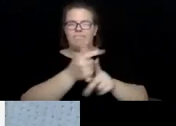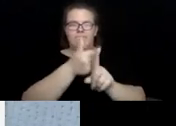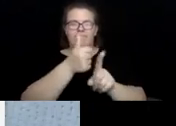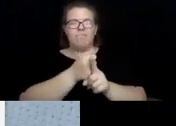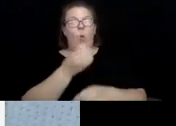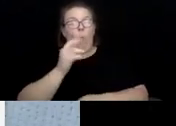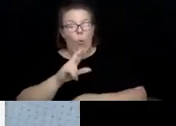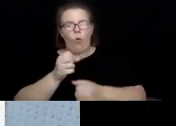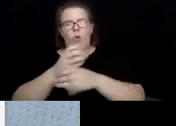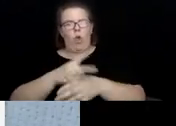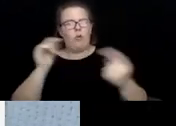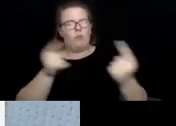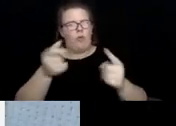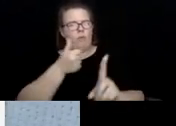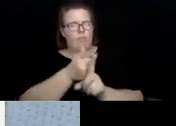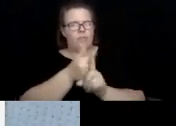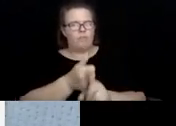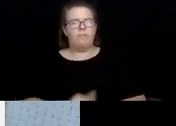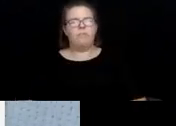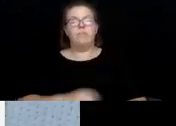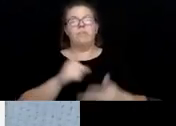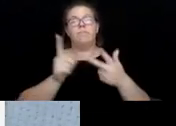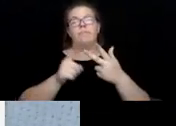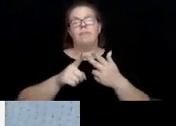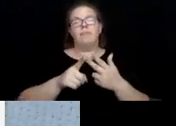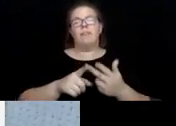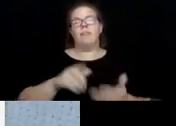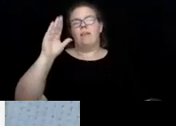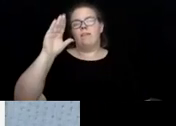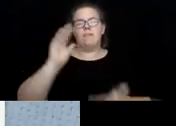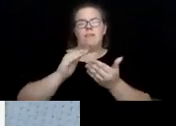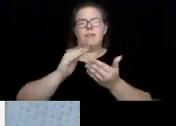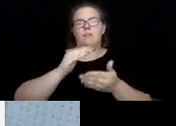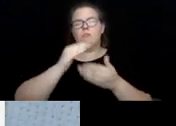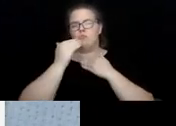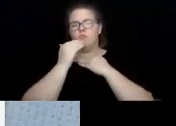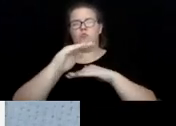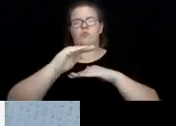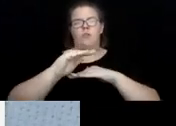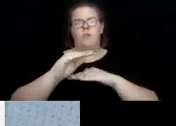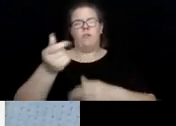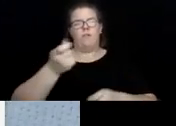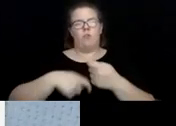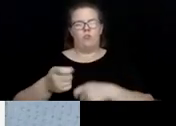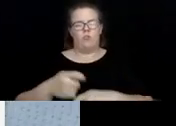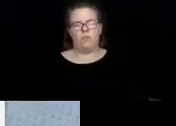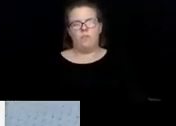and the least restrictive alternative. Next slide, please.